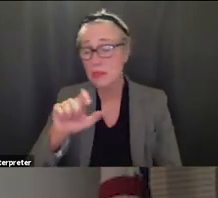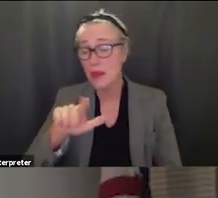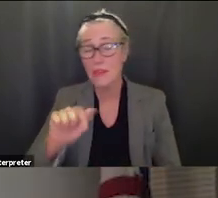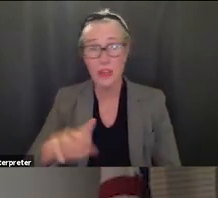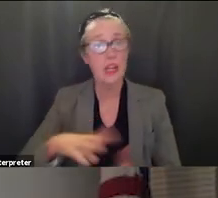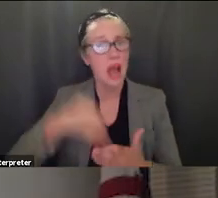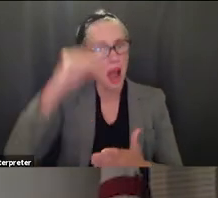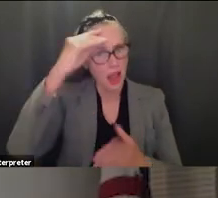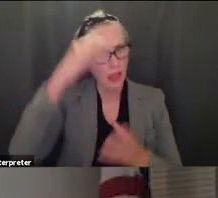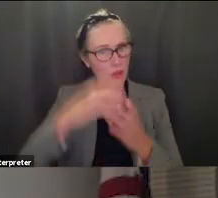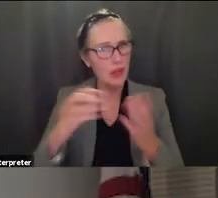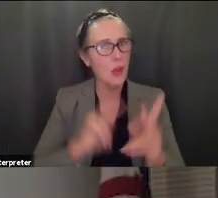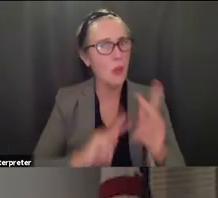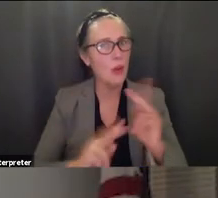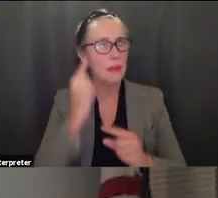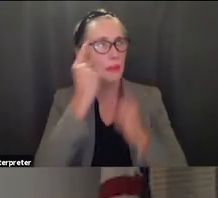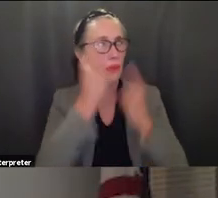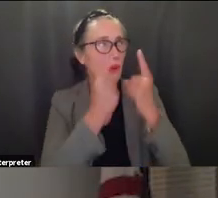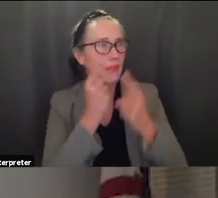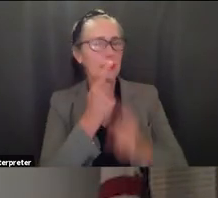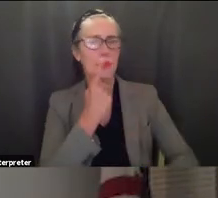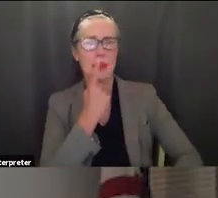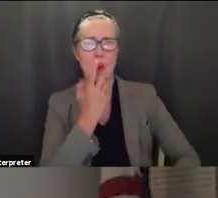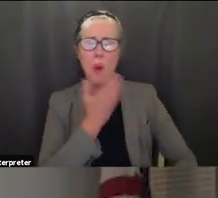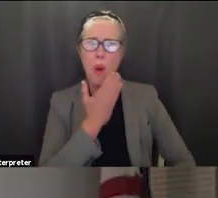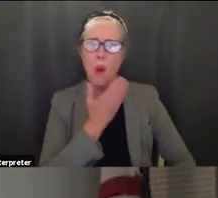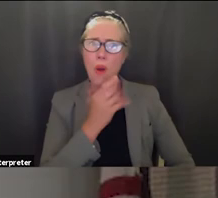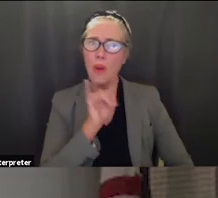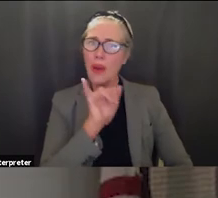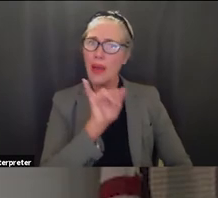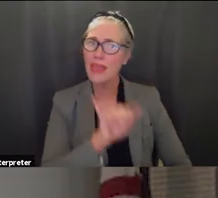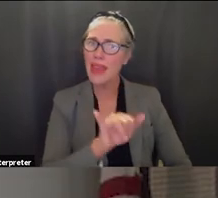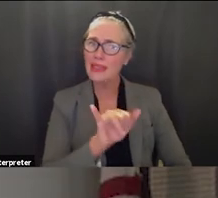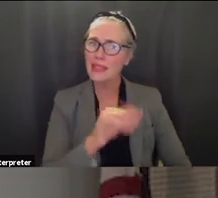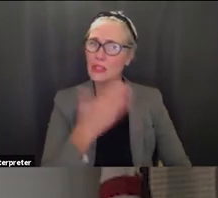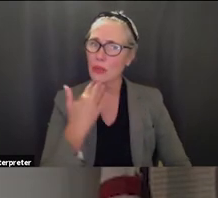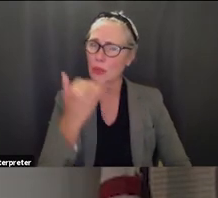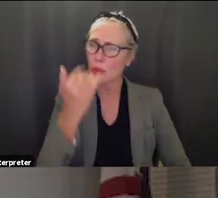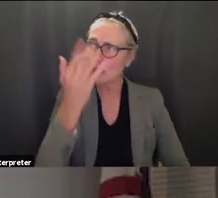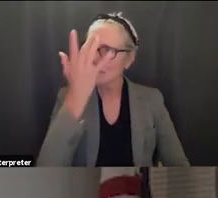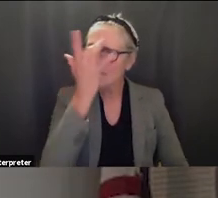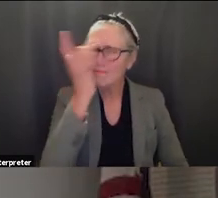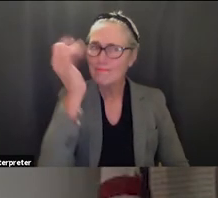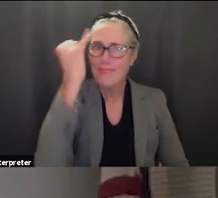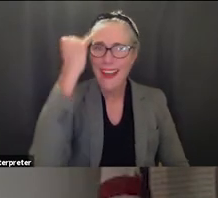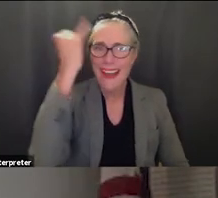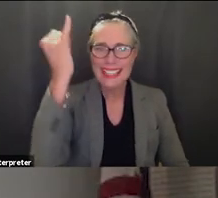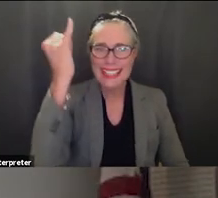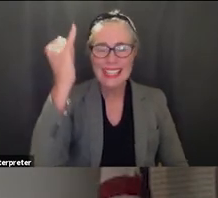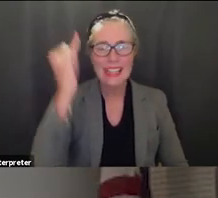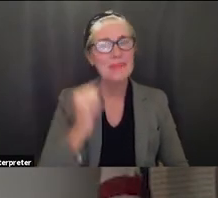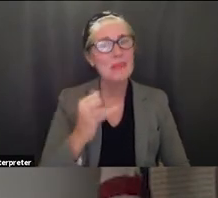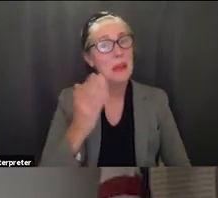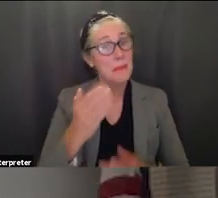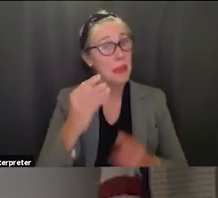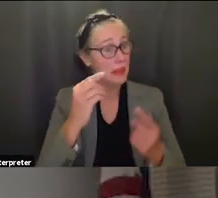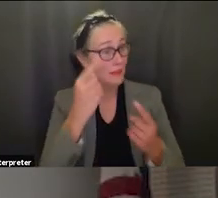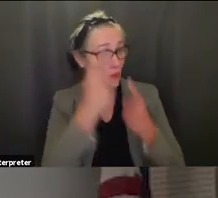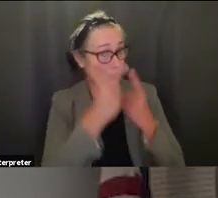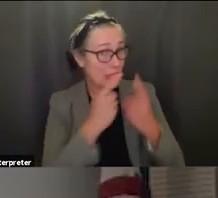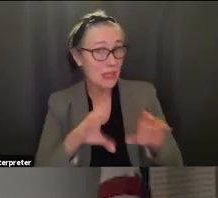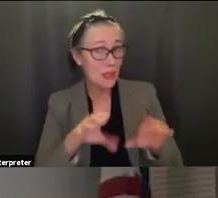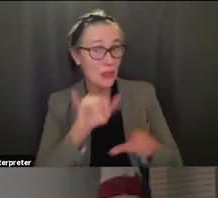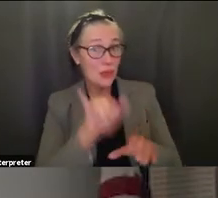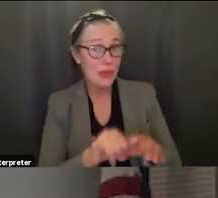from people as they reflect back and you think oh my gosh that's such a brilliant thought so if you could do that or would consider it i